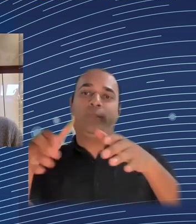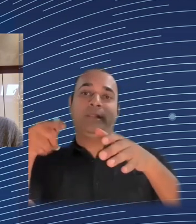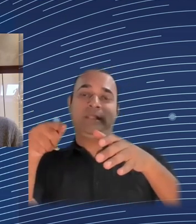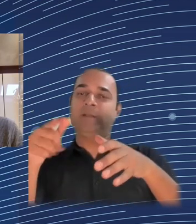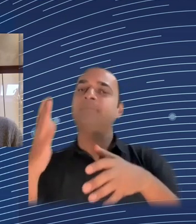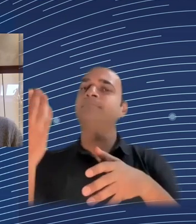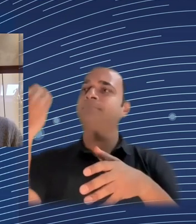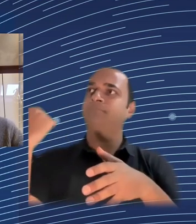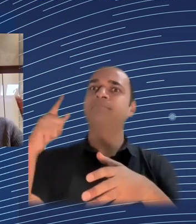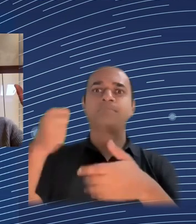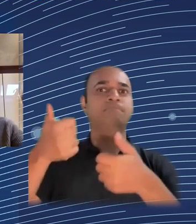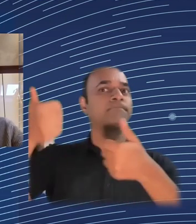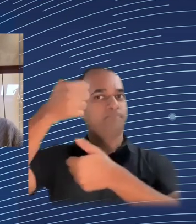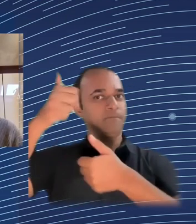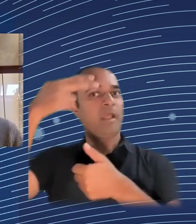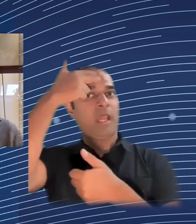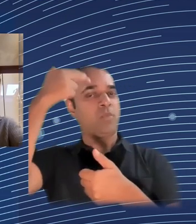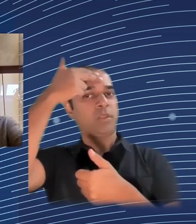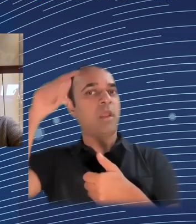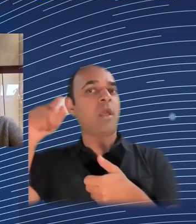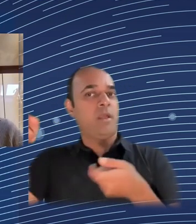Martin Sandbu. Can you hear us, Martin?